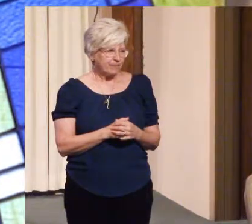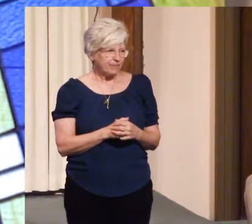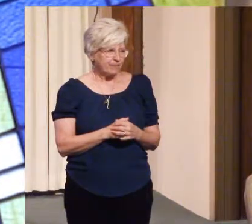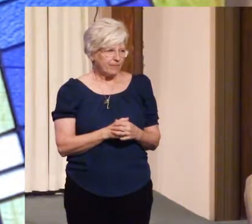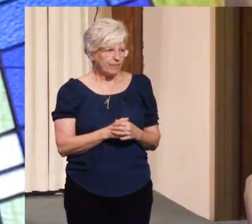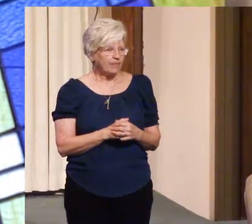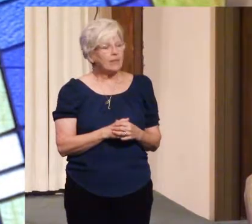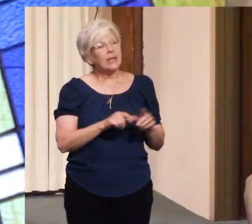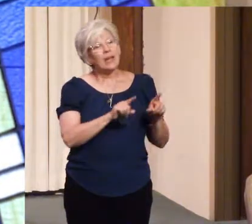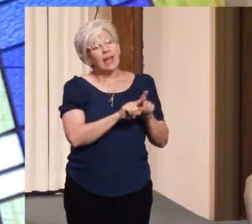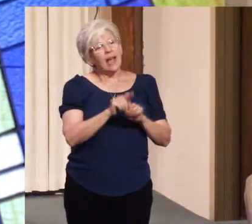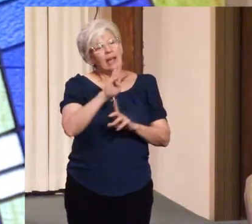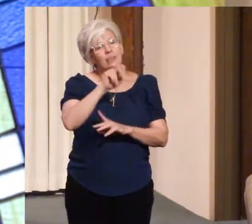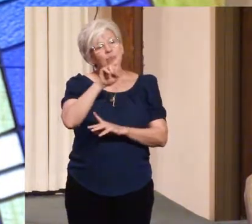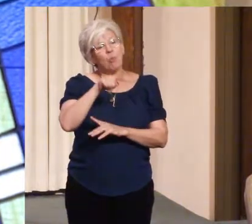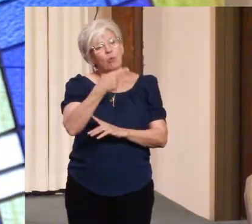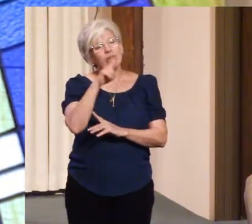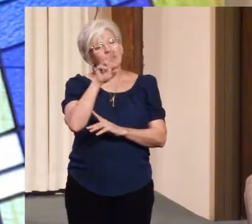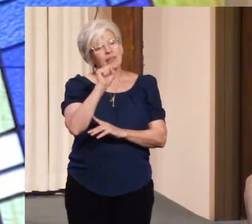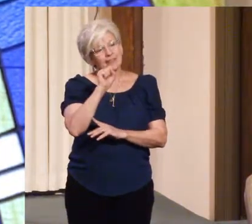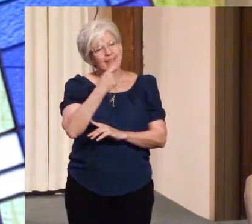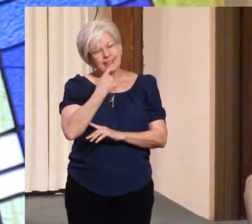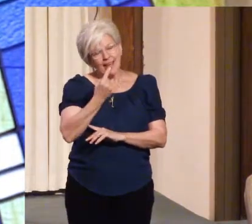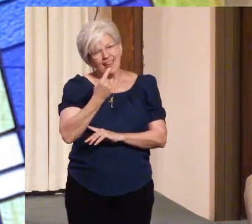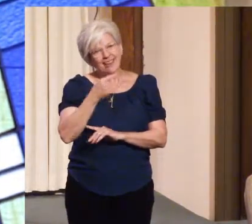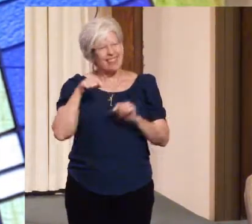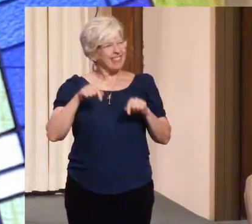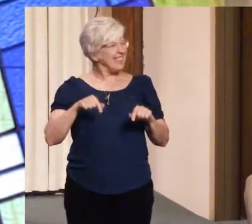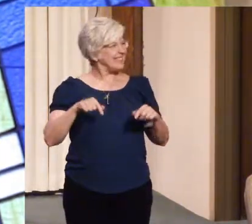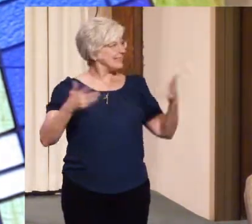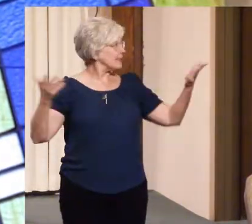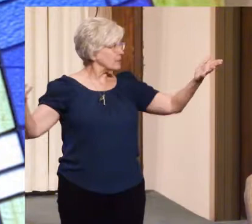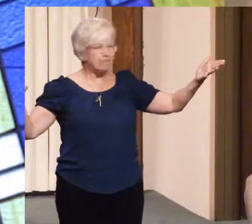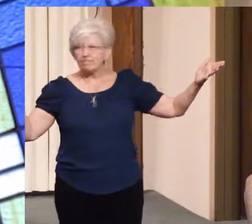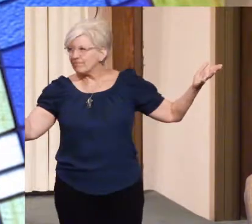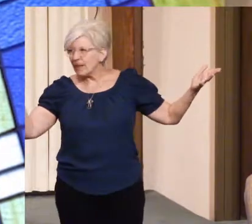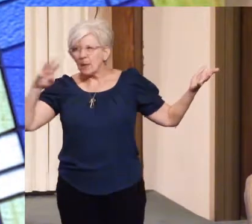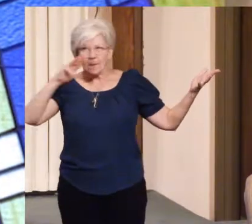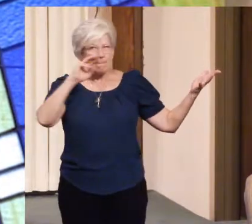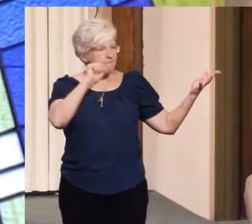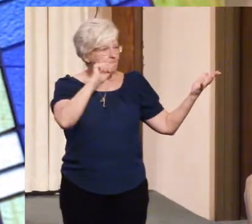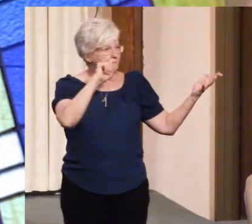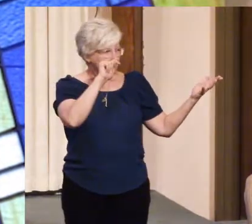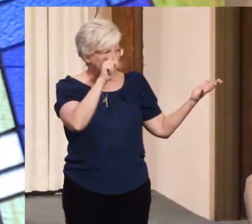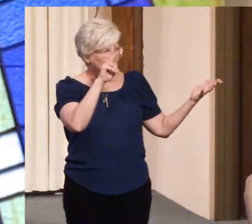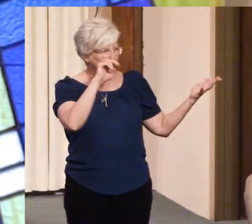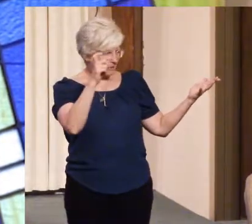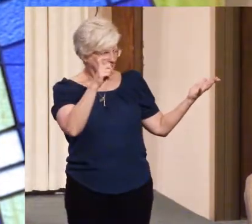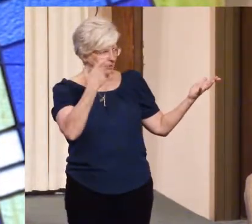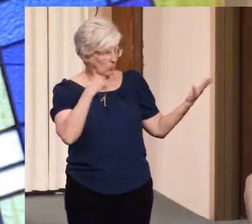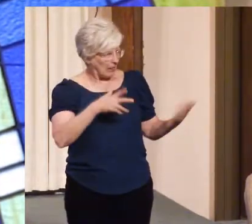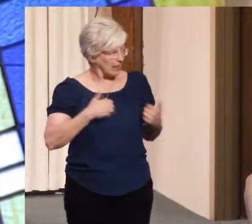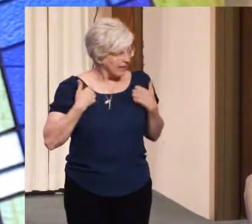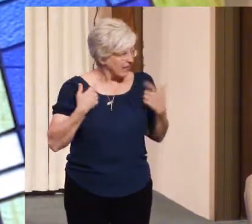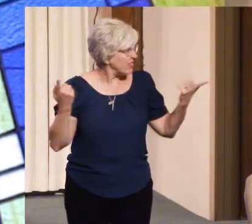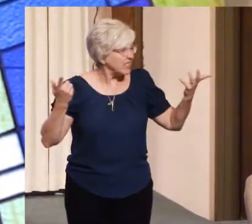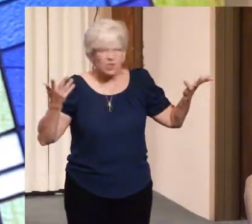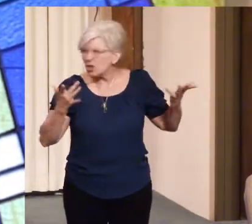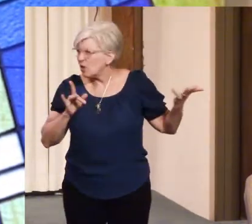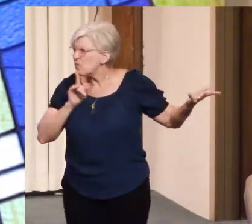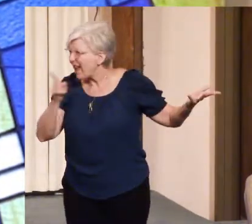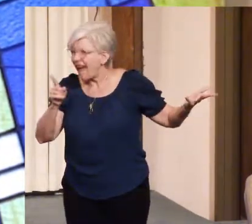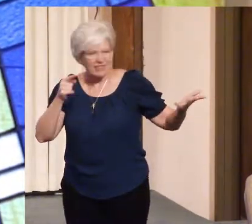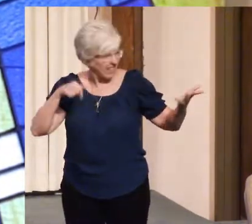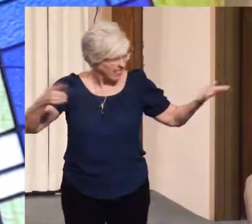As Morpheus said, this matrix we live in, this reality, this world,